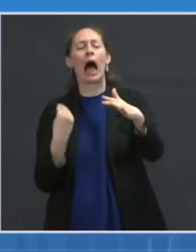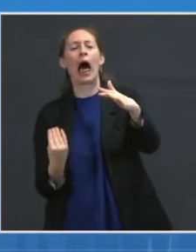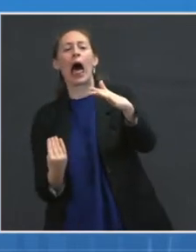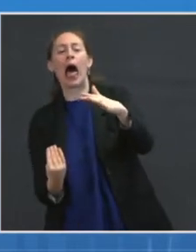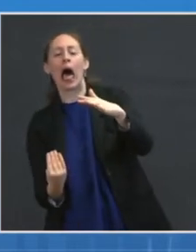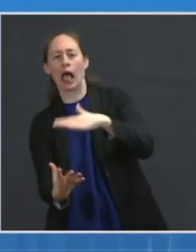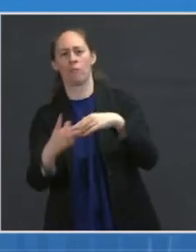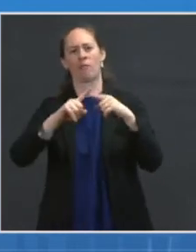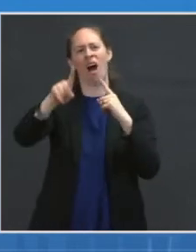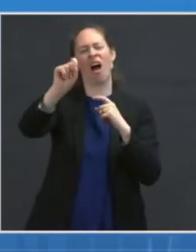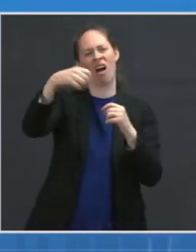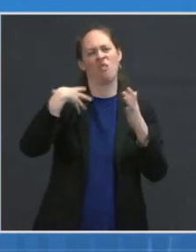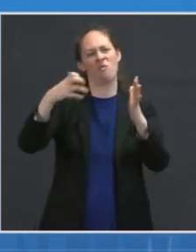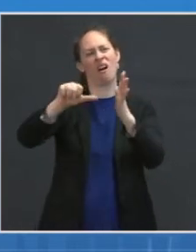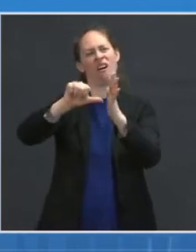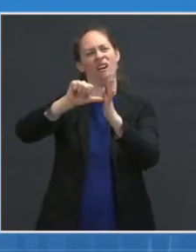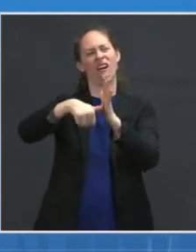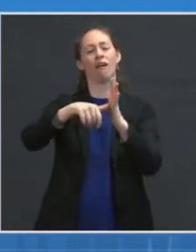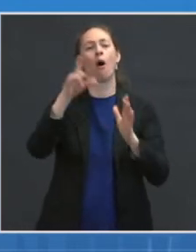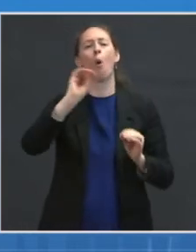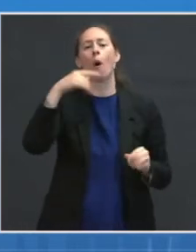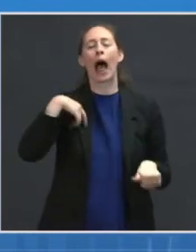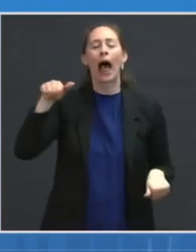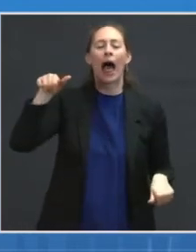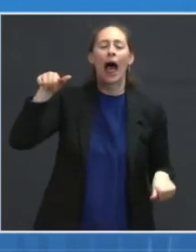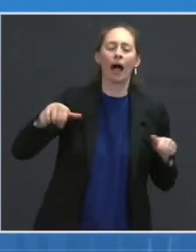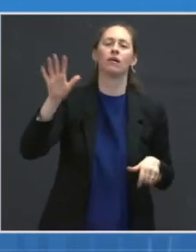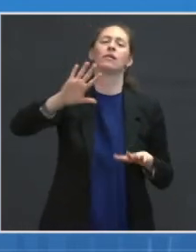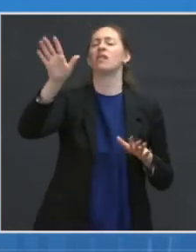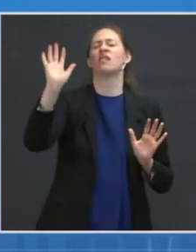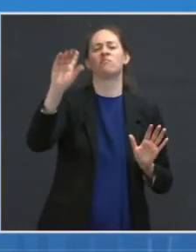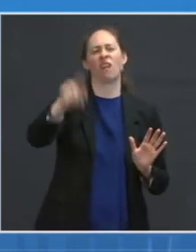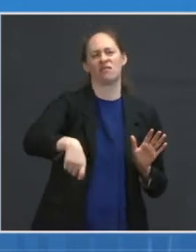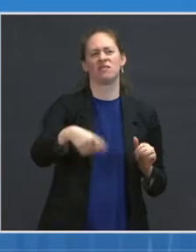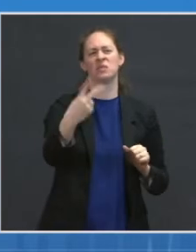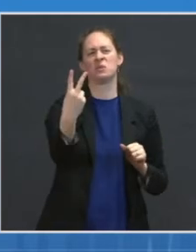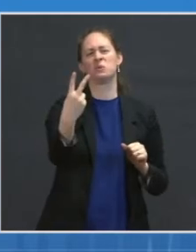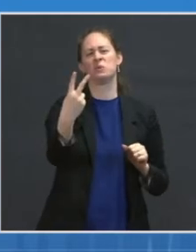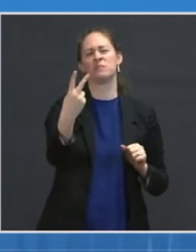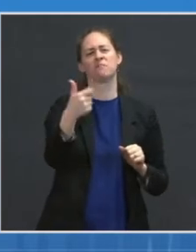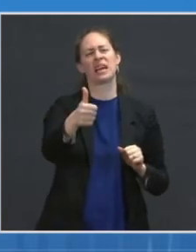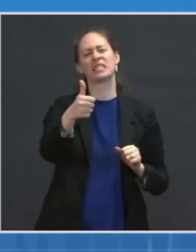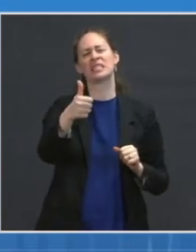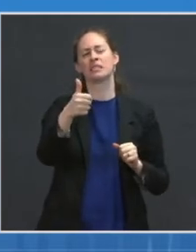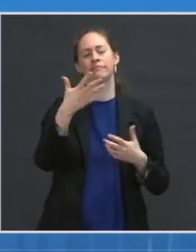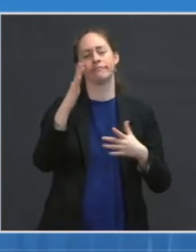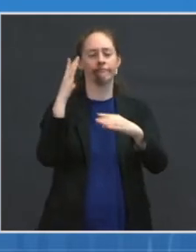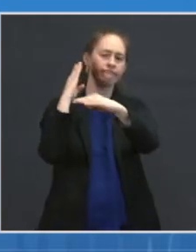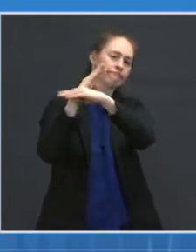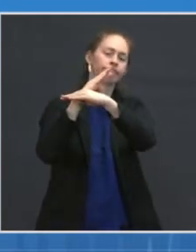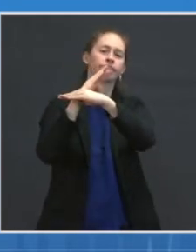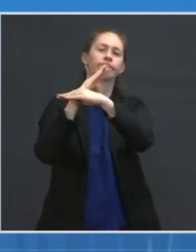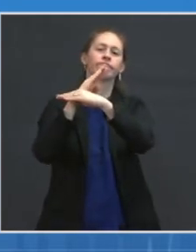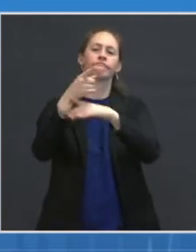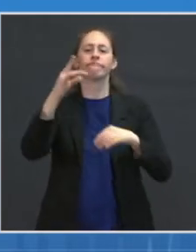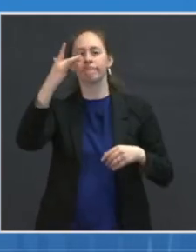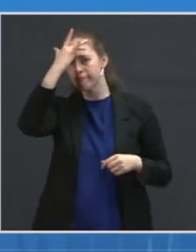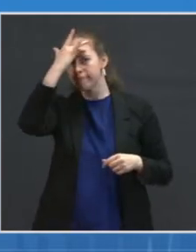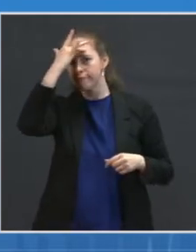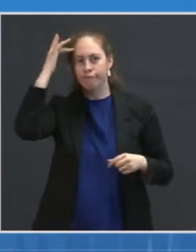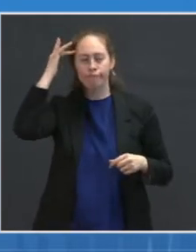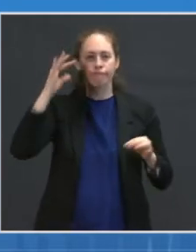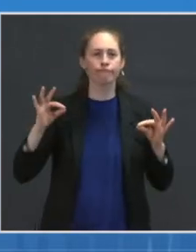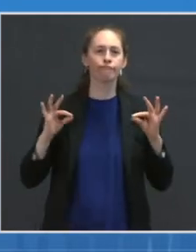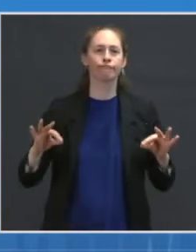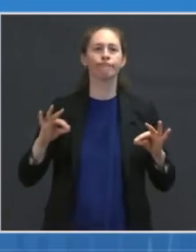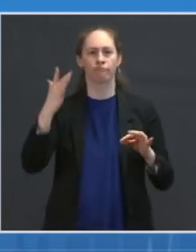it. There's no doubt about that, that you have an optimal response. When you're dealing with variants, you want enough of a height of